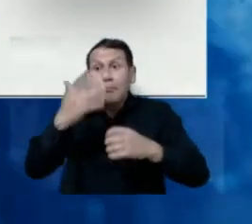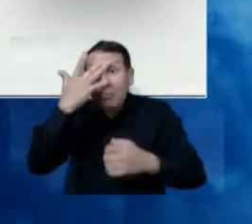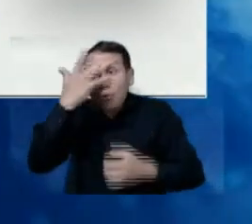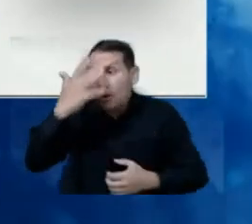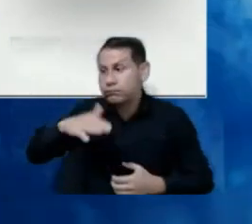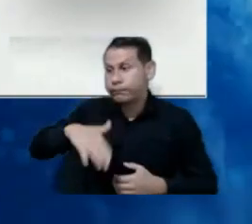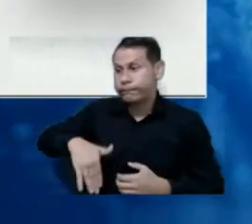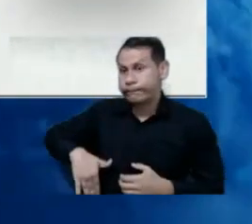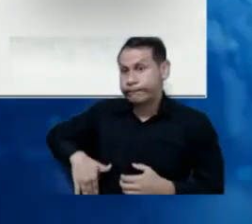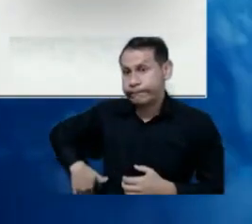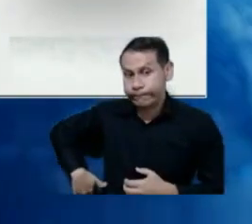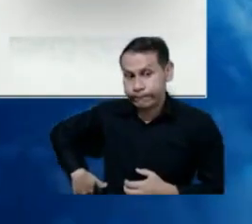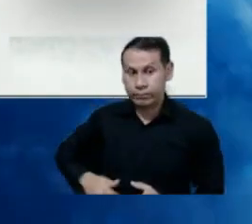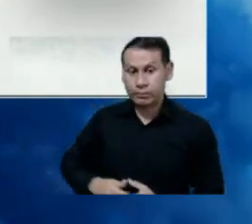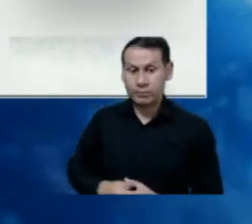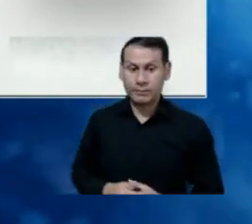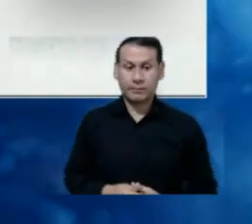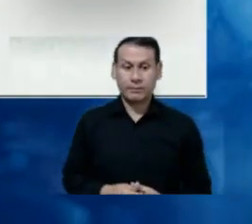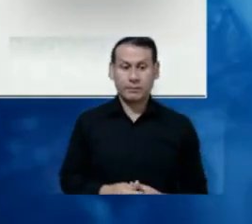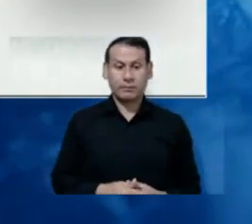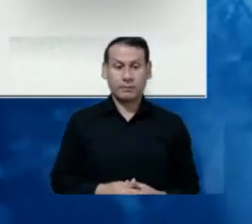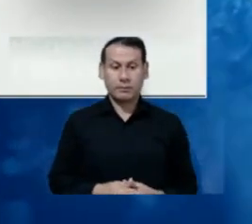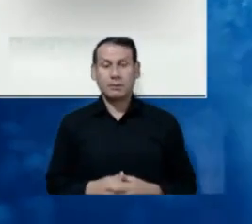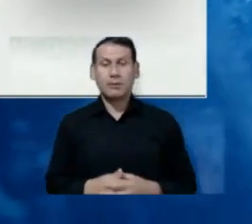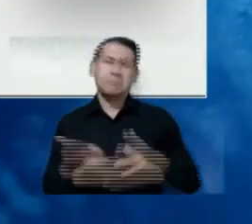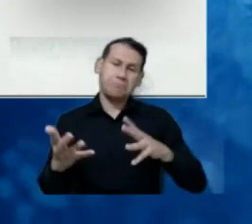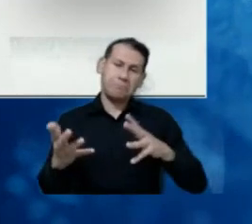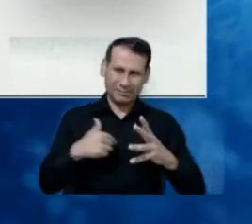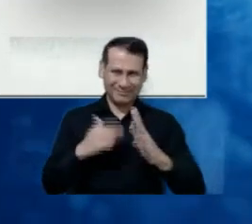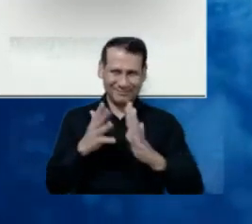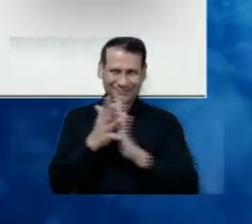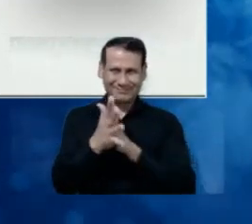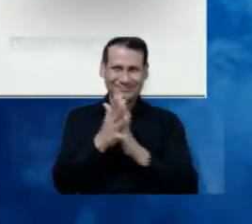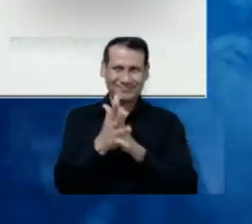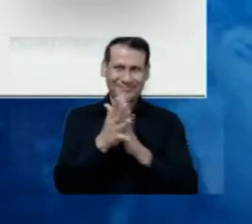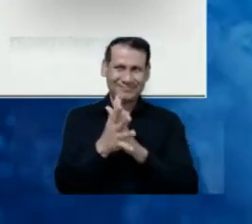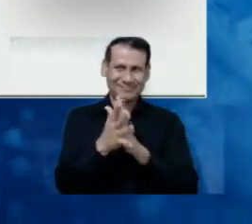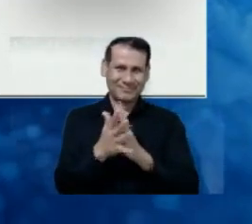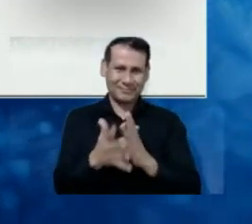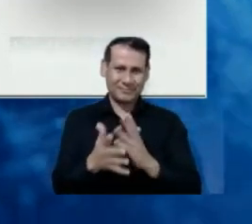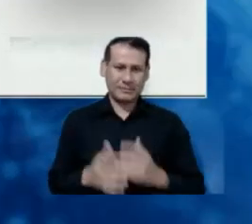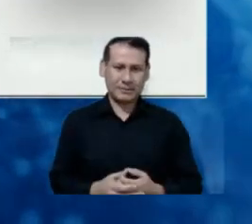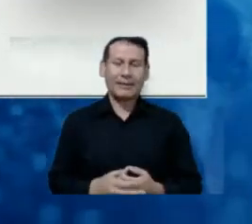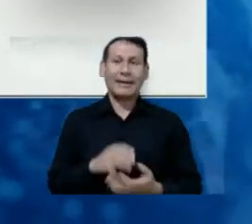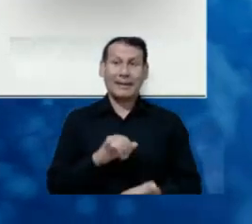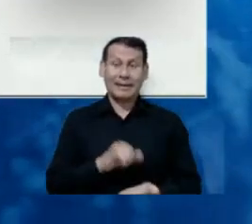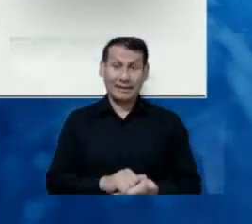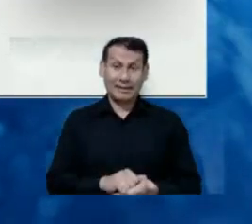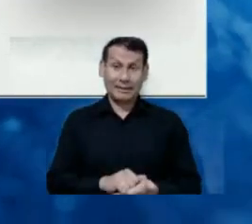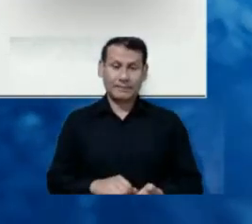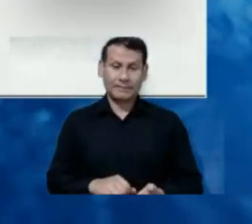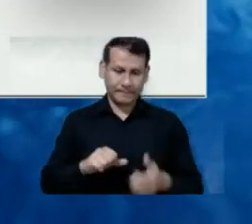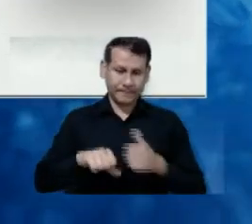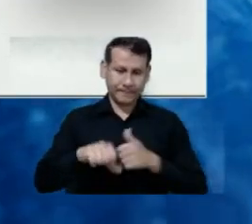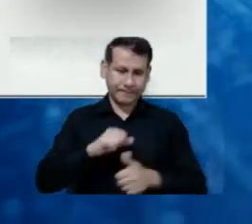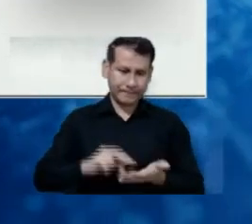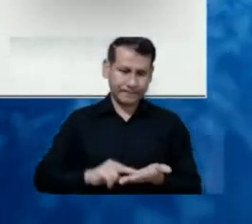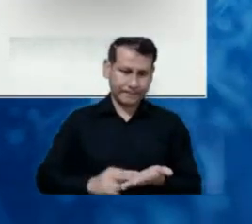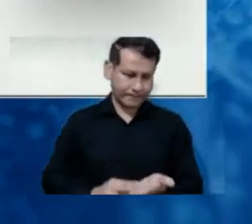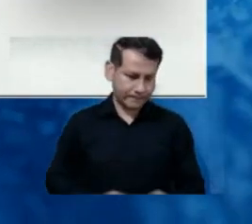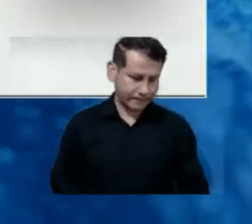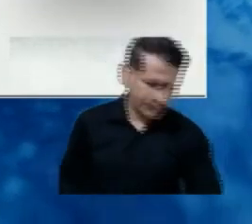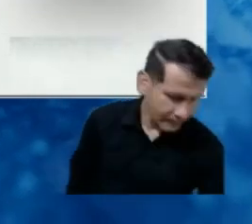value chain. I think that those are the messages that we were able to evidence in the 15